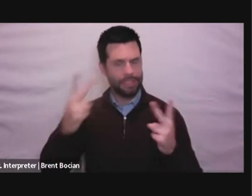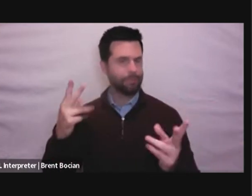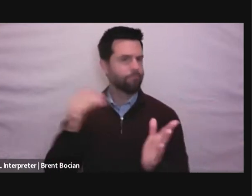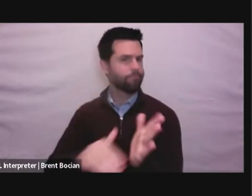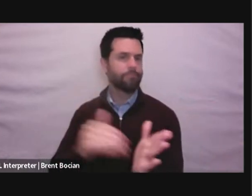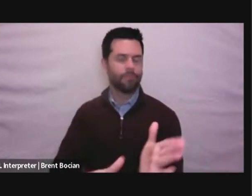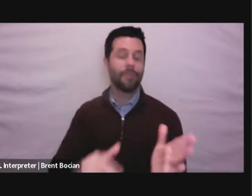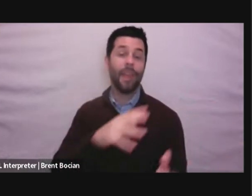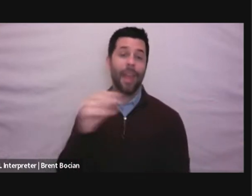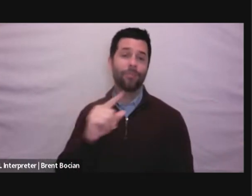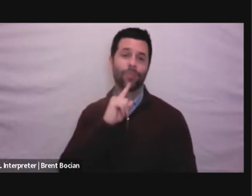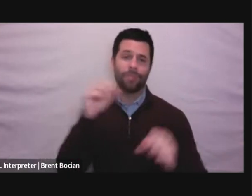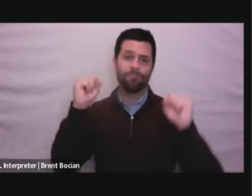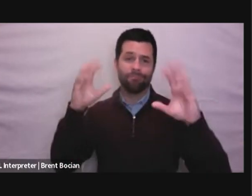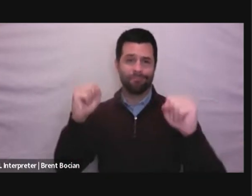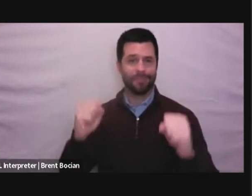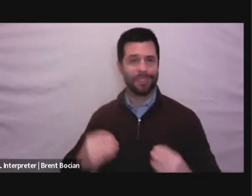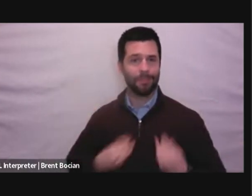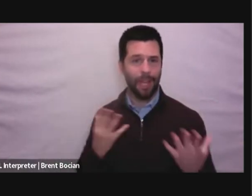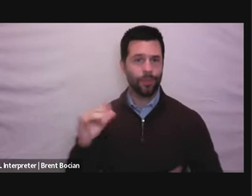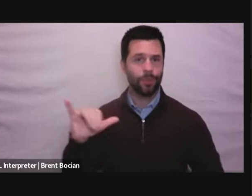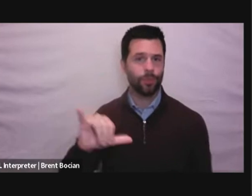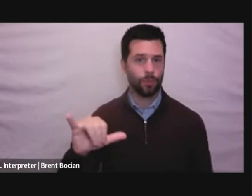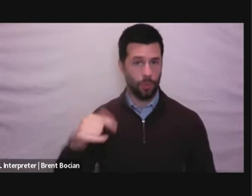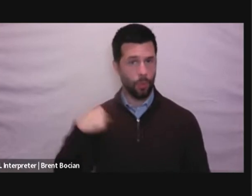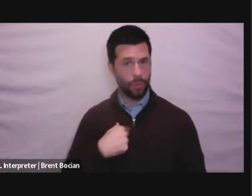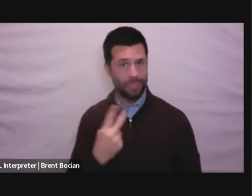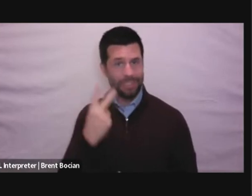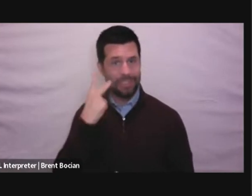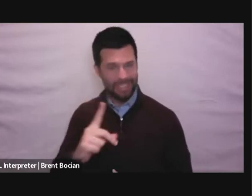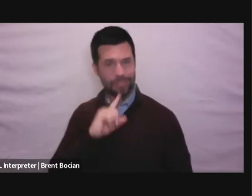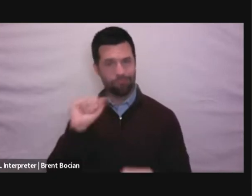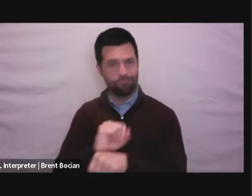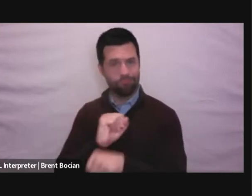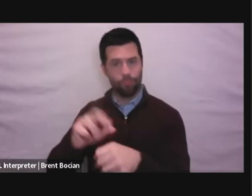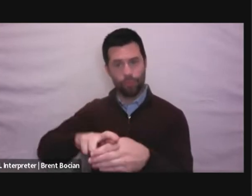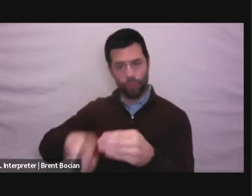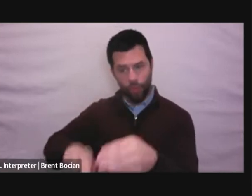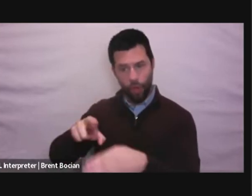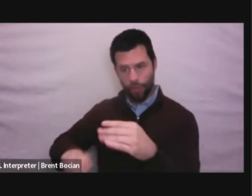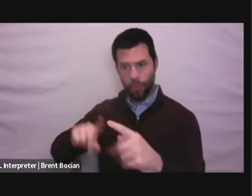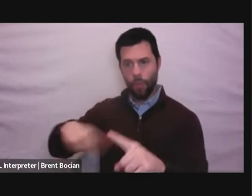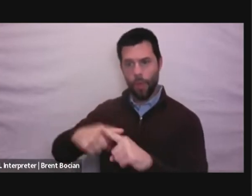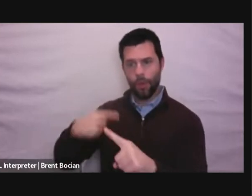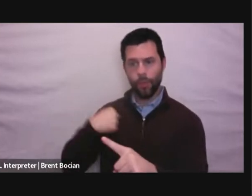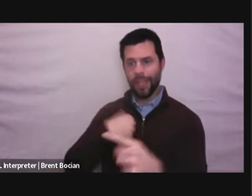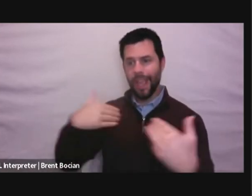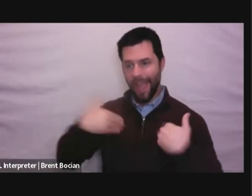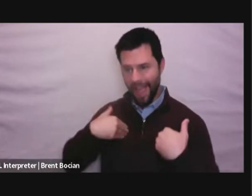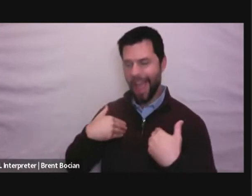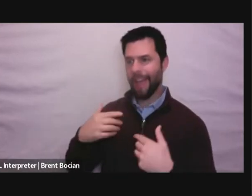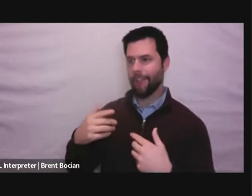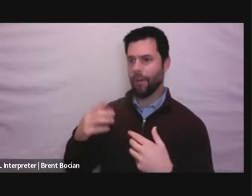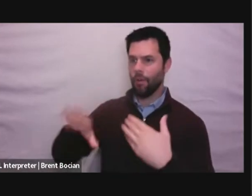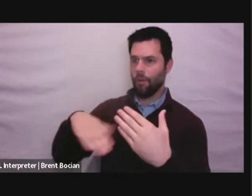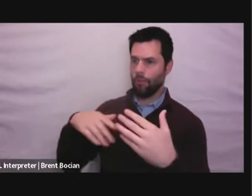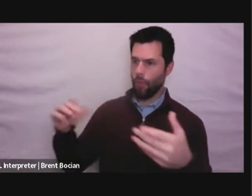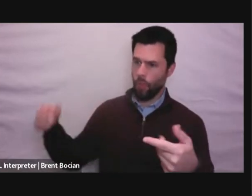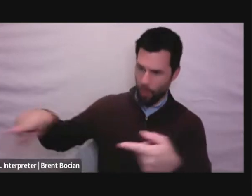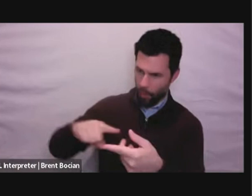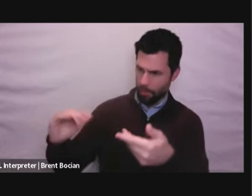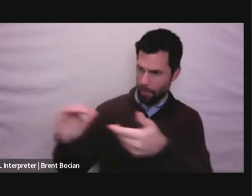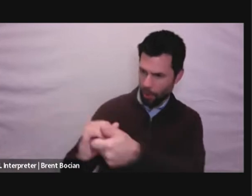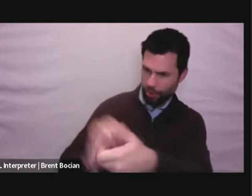also incredibly inspiring. We see the practical results when we can build public-private partnerships in actually making